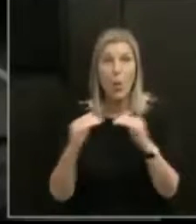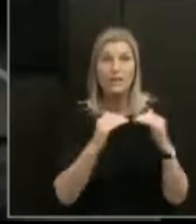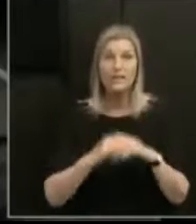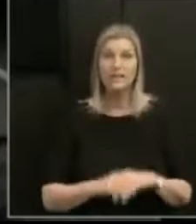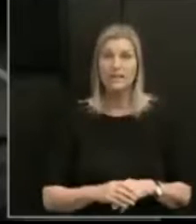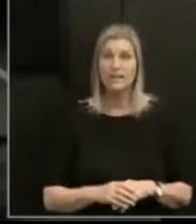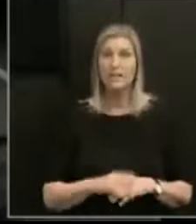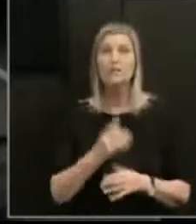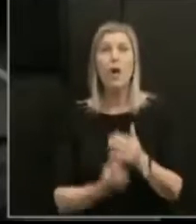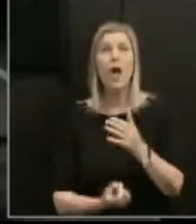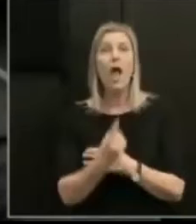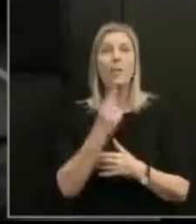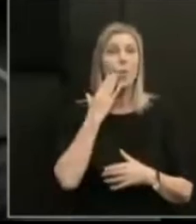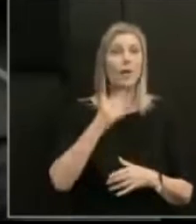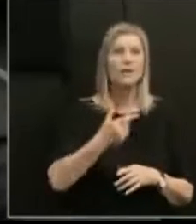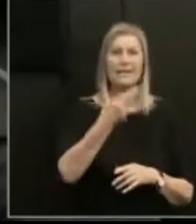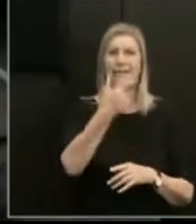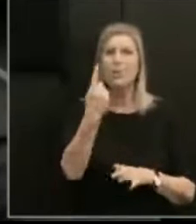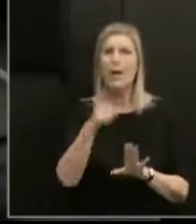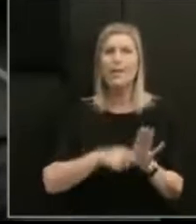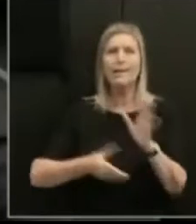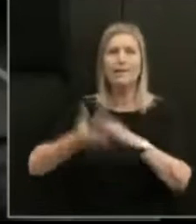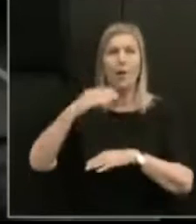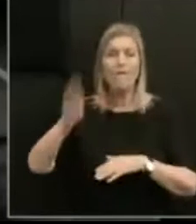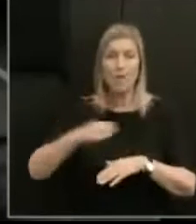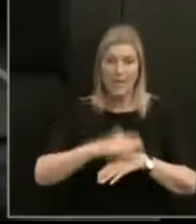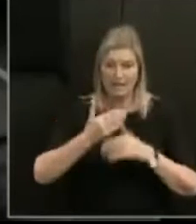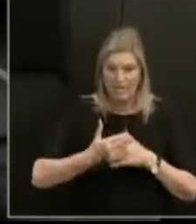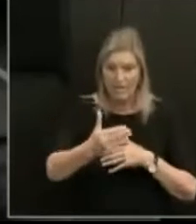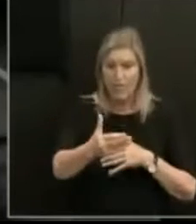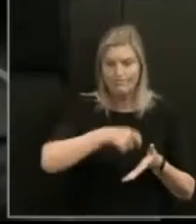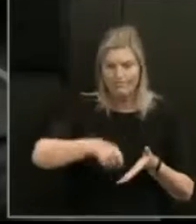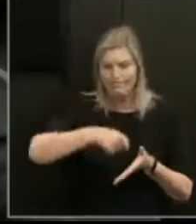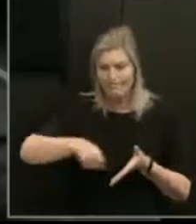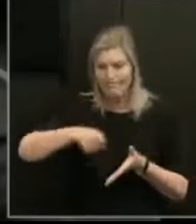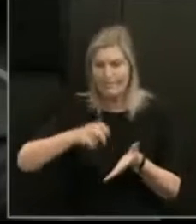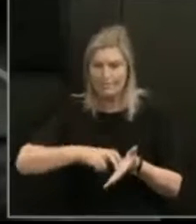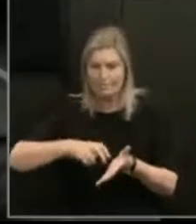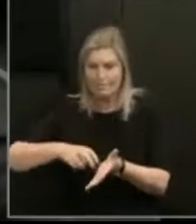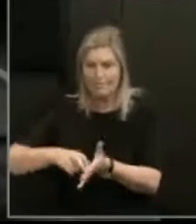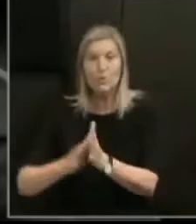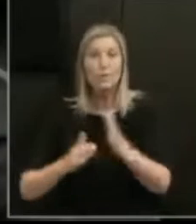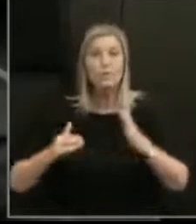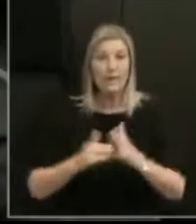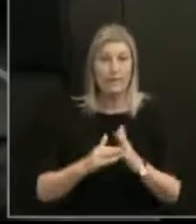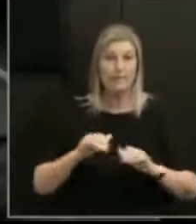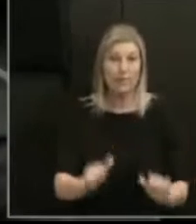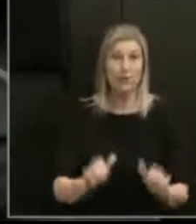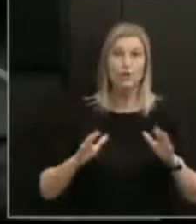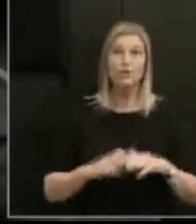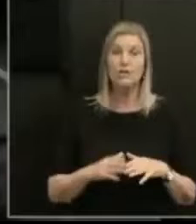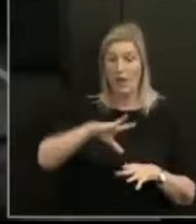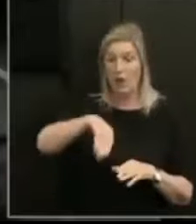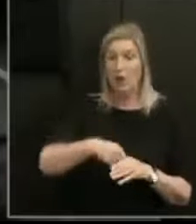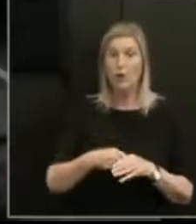ago, New Zealand has signed up to several other major human rights treaties, including the United Nations Convention Against Torture,